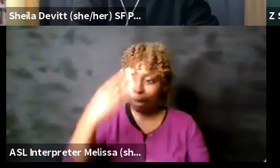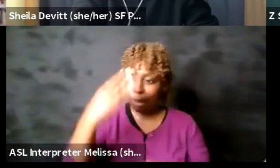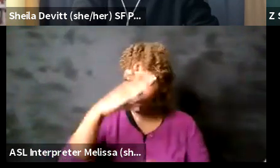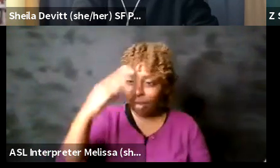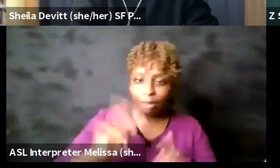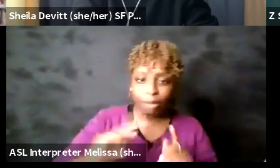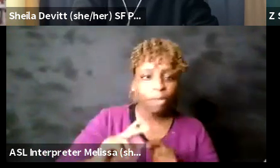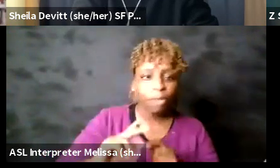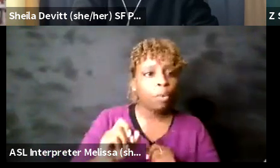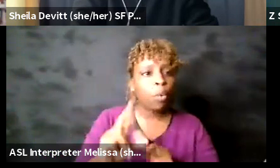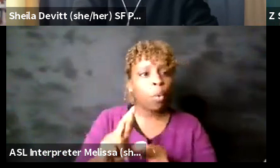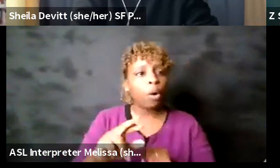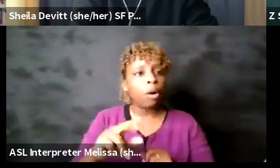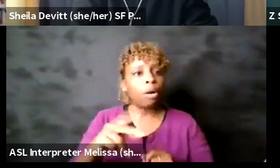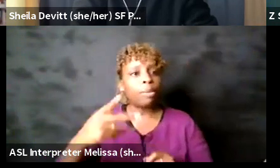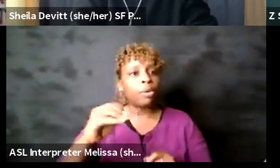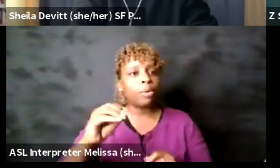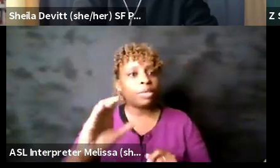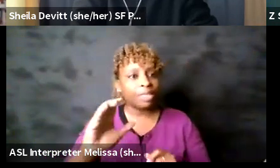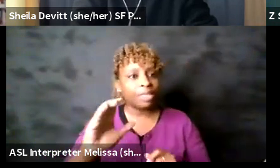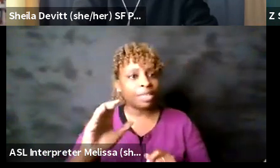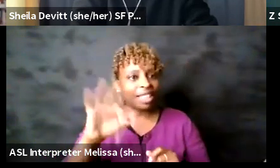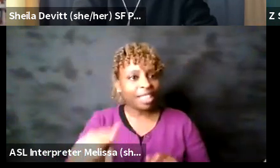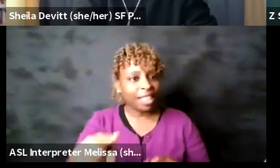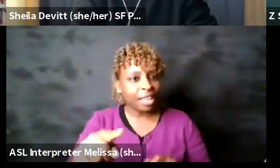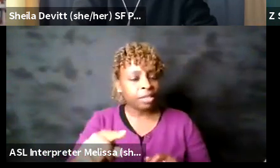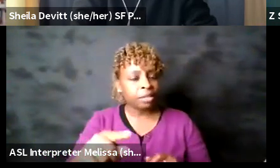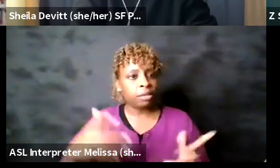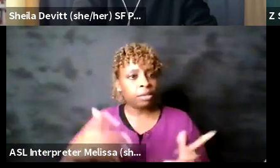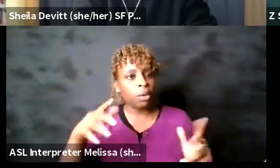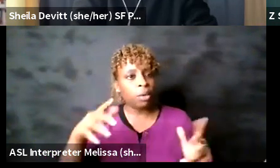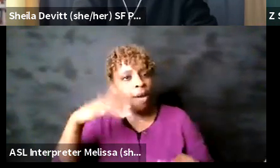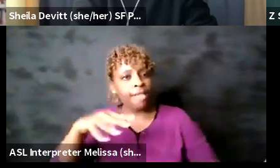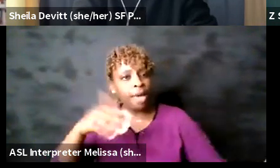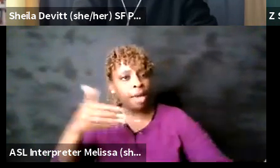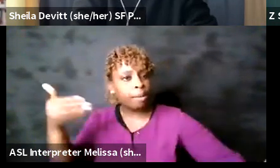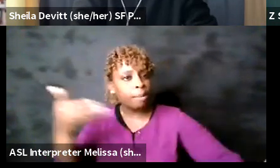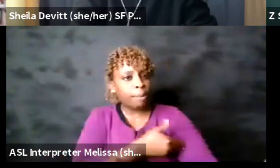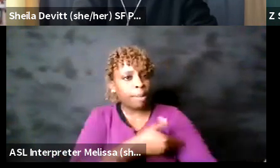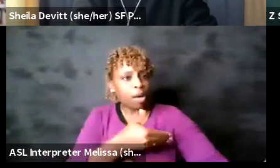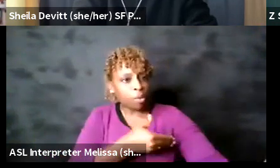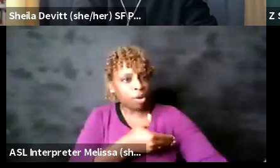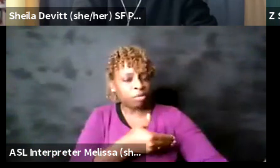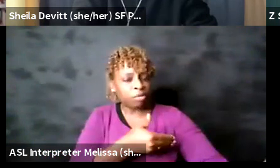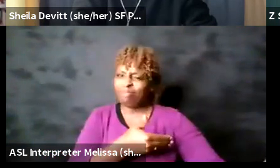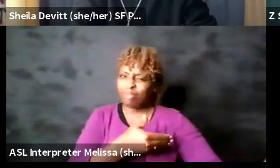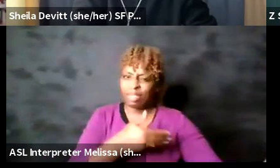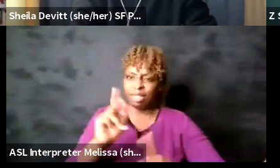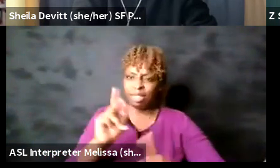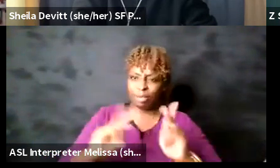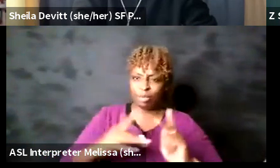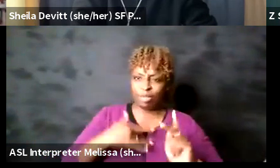because that that power dynamic can make people really uncomfortable that's how your audiences don't feel welcome